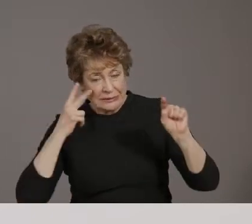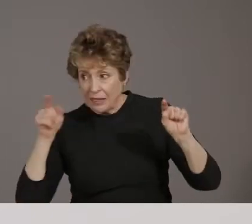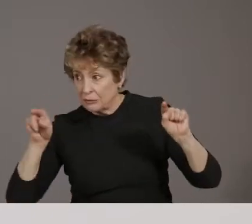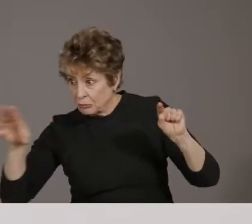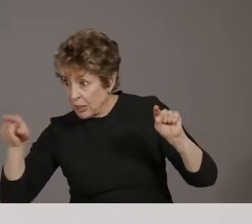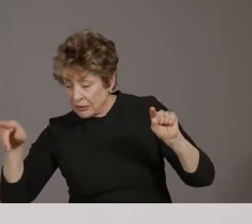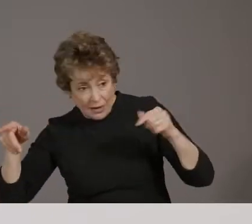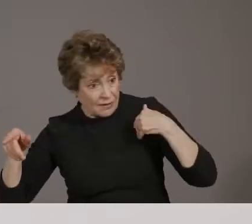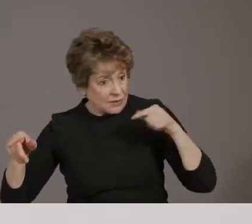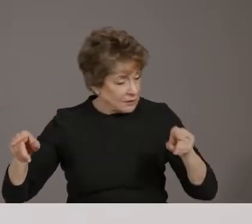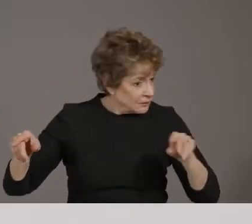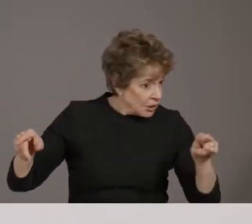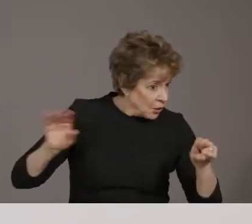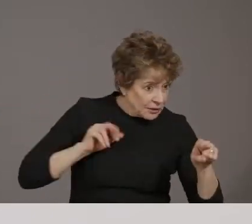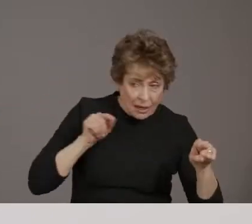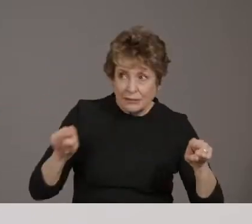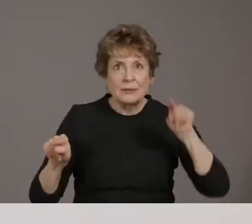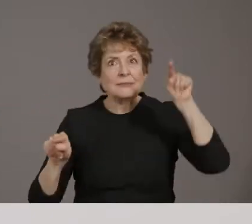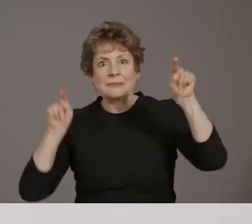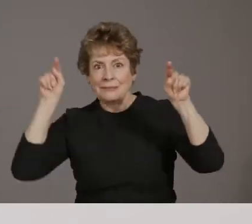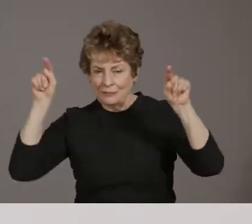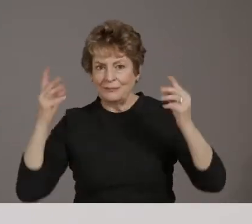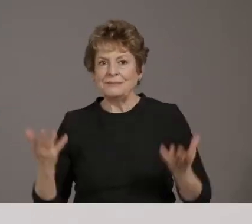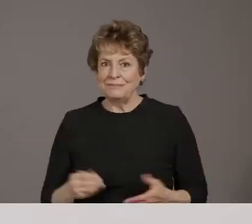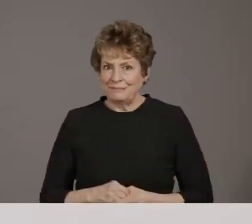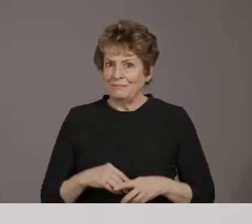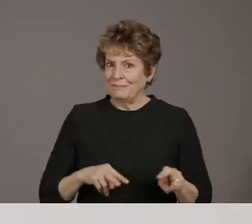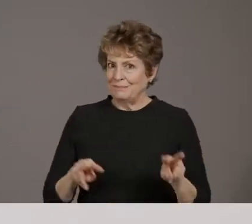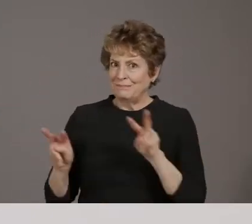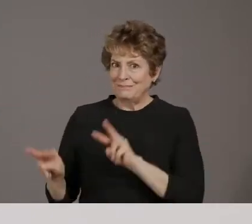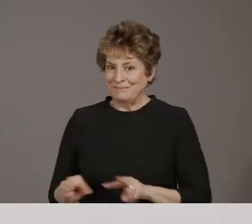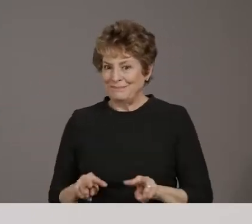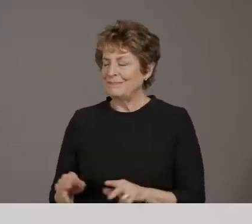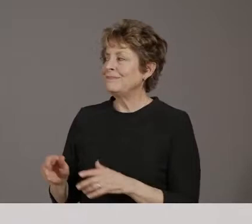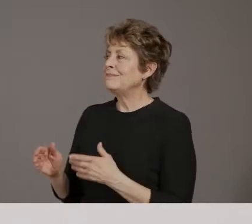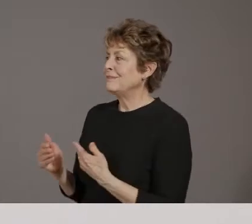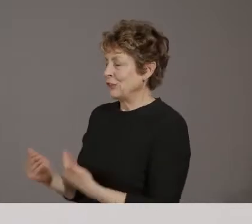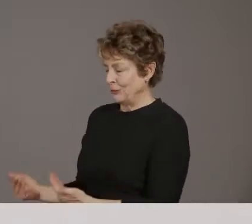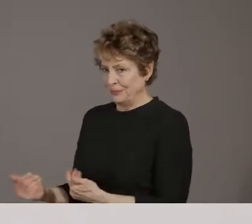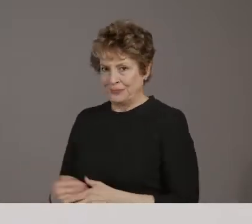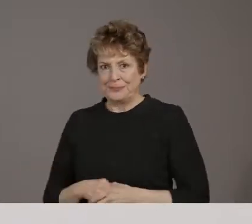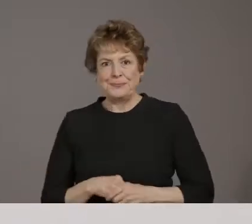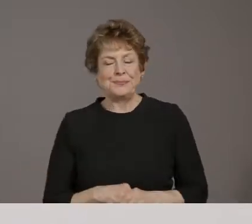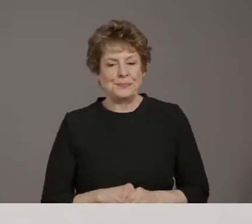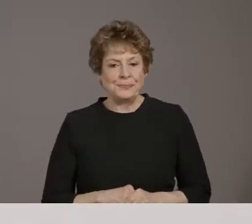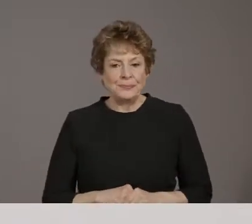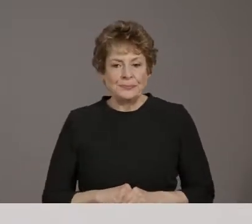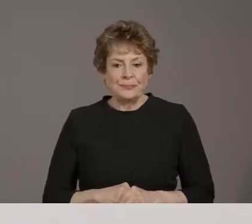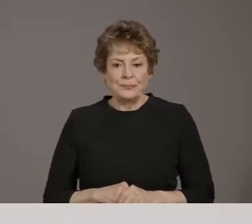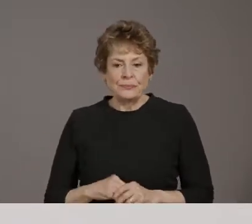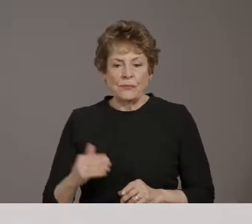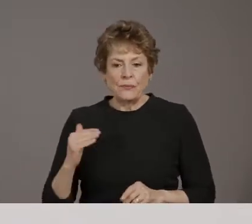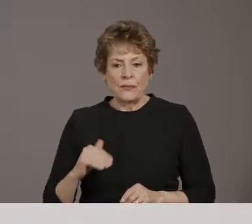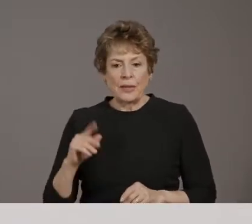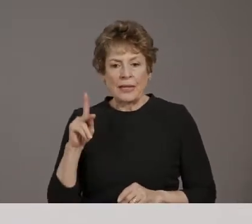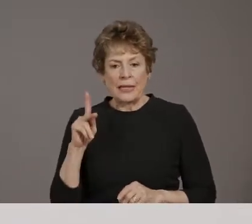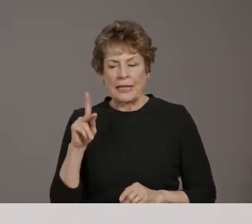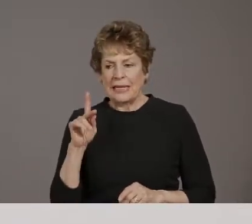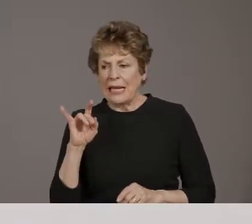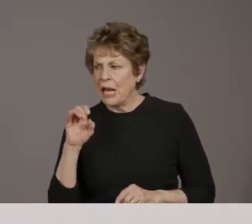Okay. Thank you so much. You're welcome. And next, Kiara, did I accidentally, uh, lower your hand? Do you have a question?